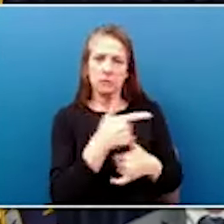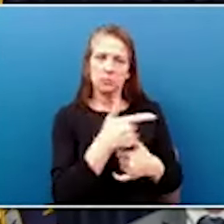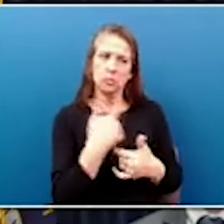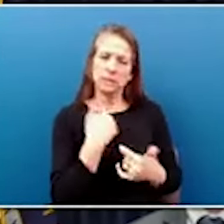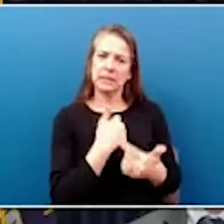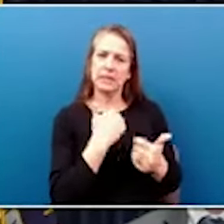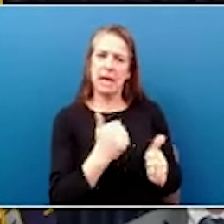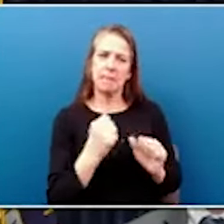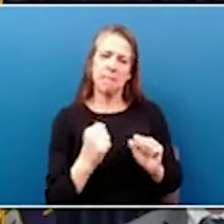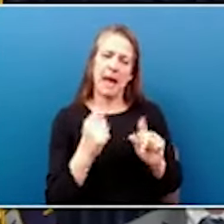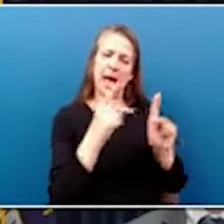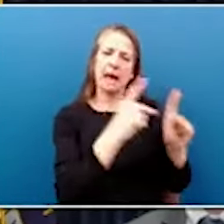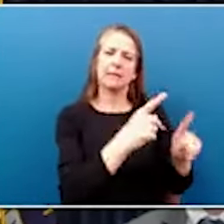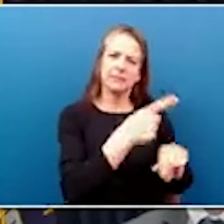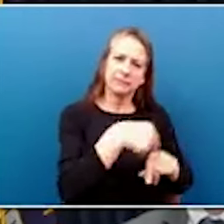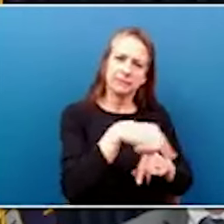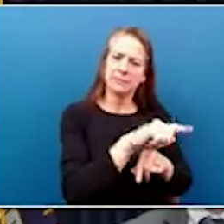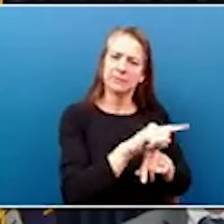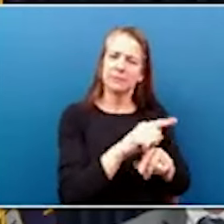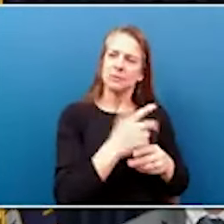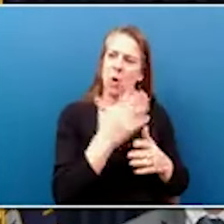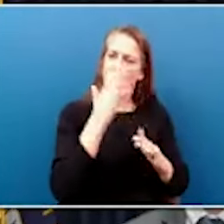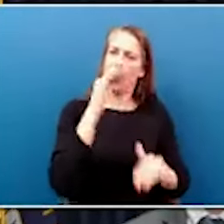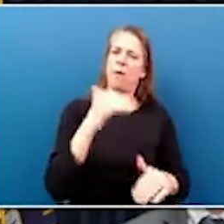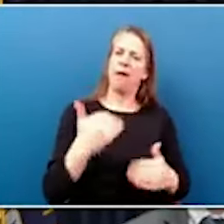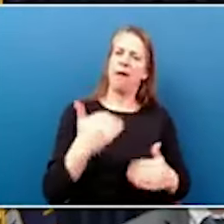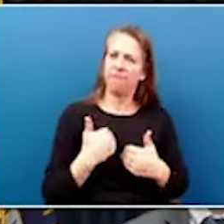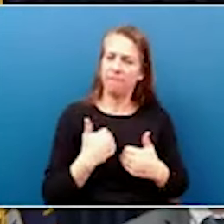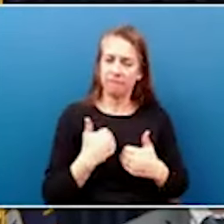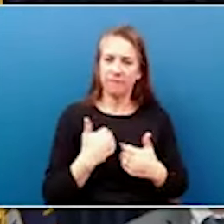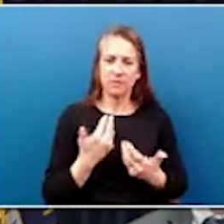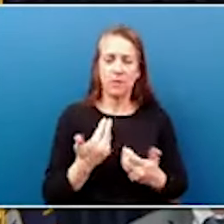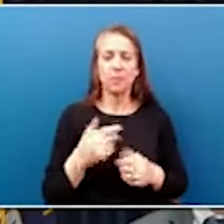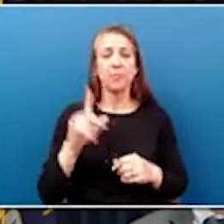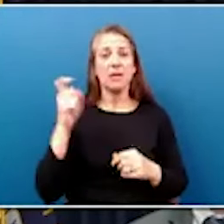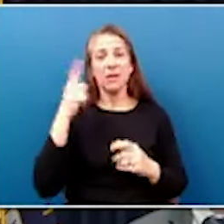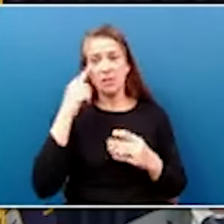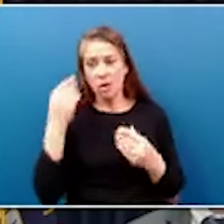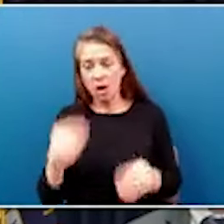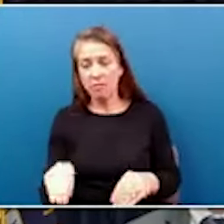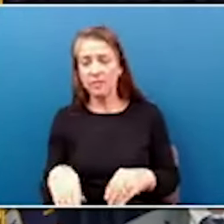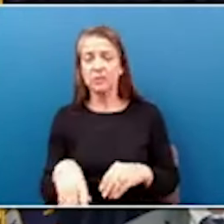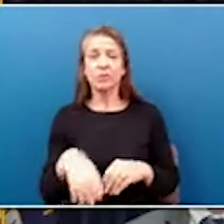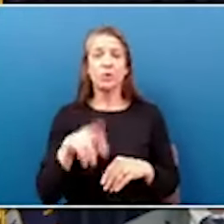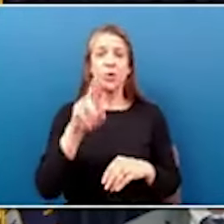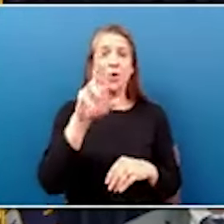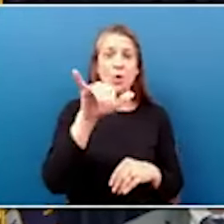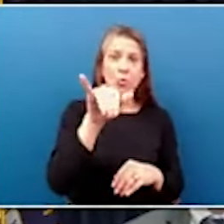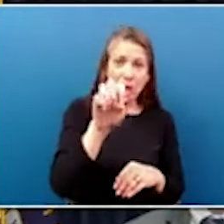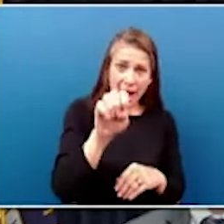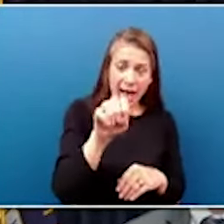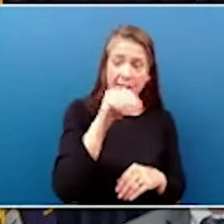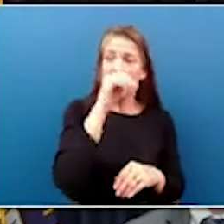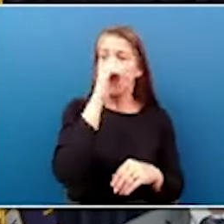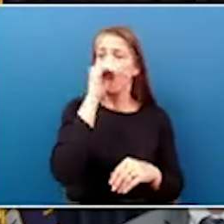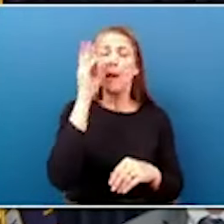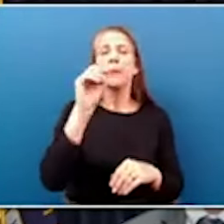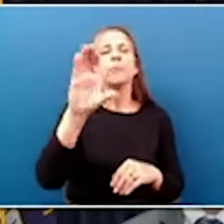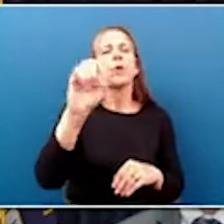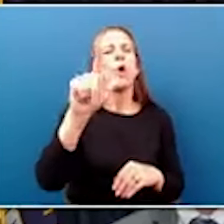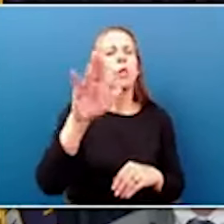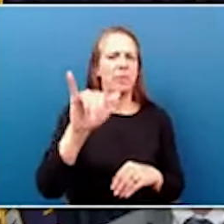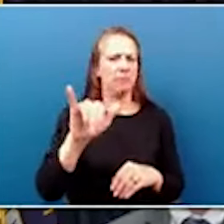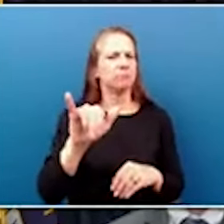So to my colleagues, the governor's office, the individuals at Rye, and I specifically want to call out Colby and SOAR because they have been